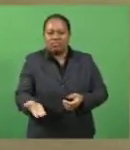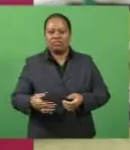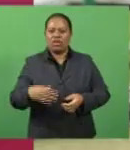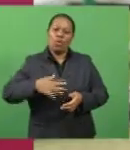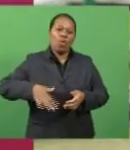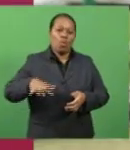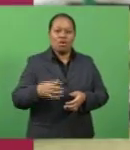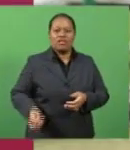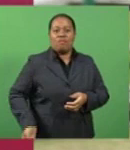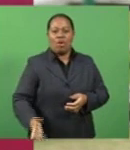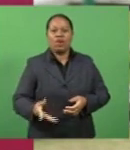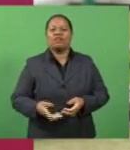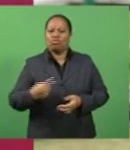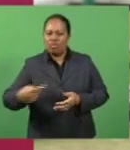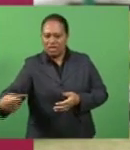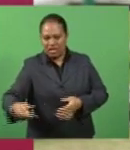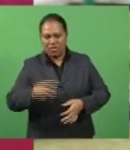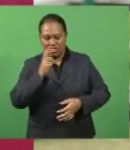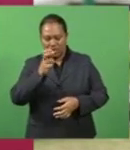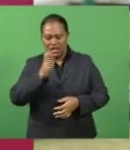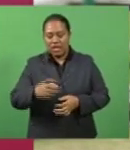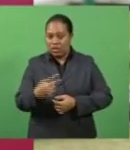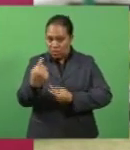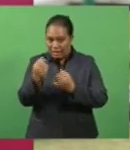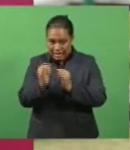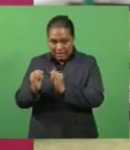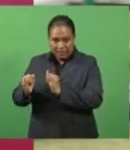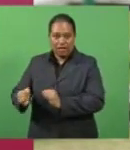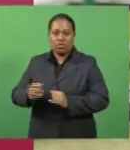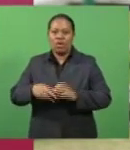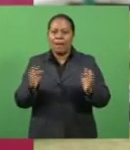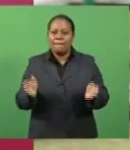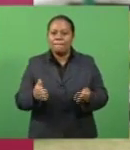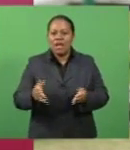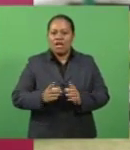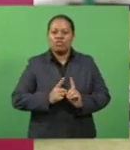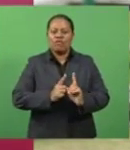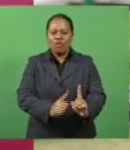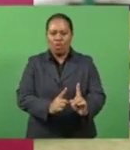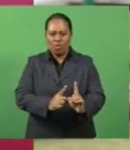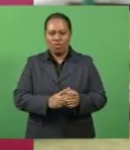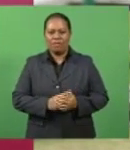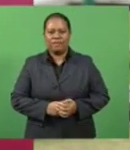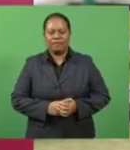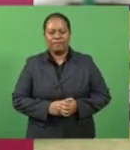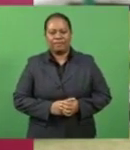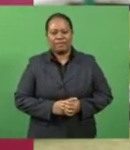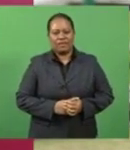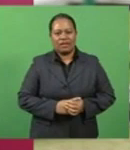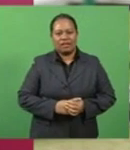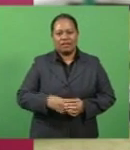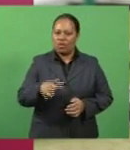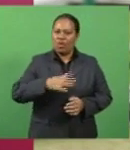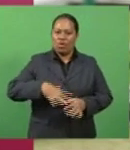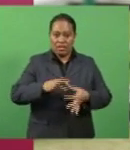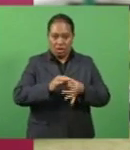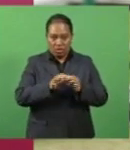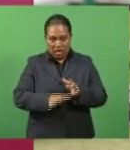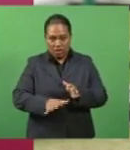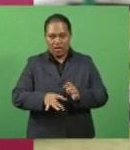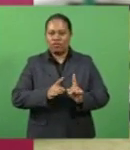their own. We have programs for each individual player to follow while on lockdown.